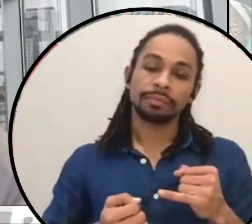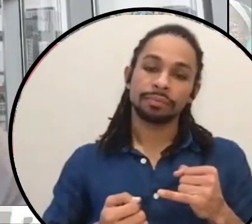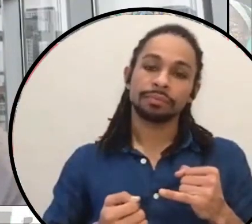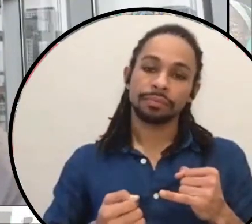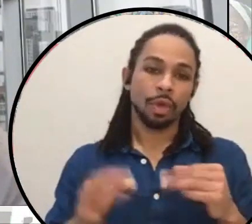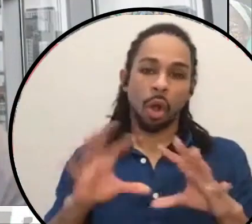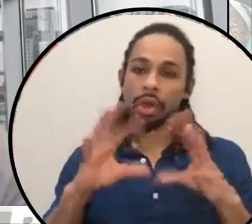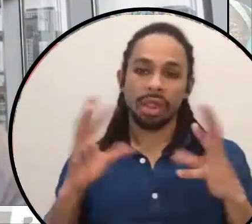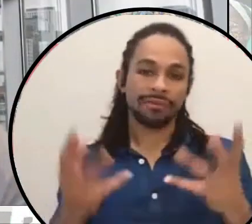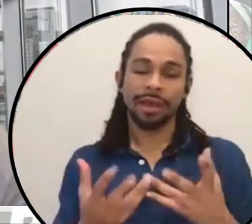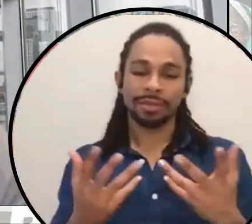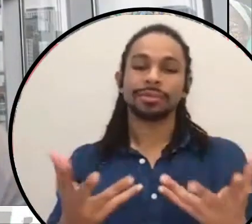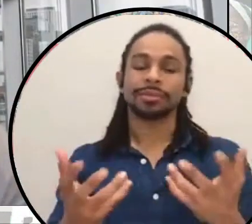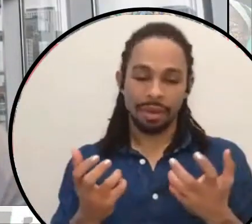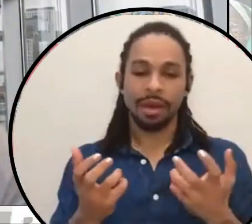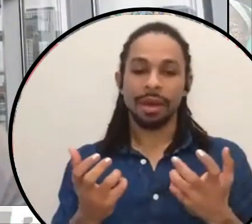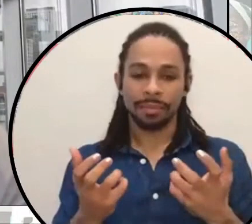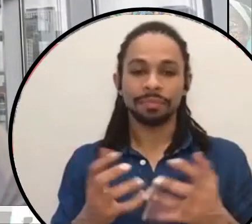uh,